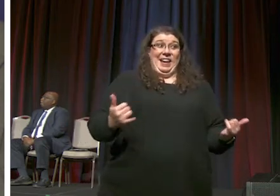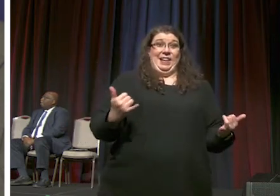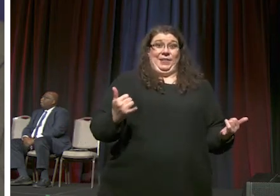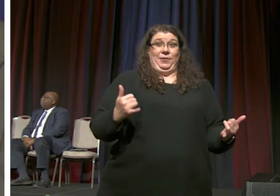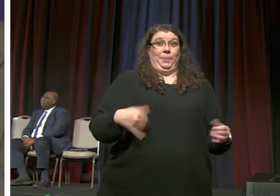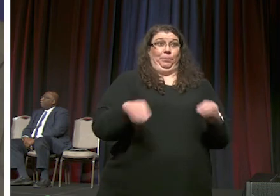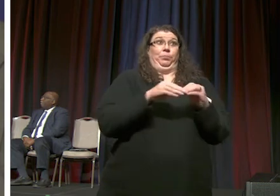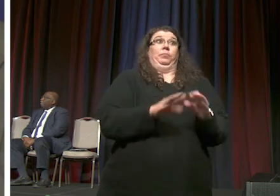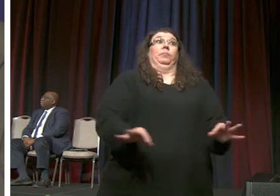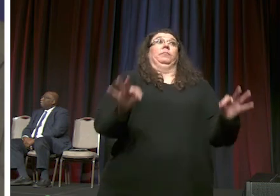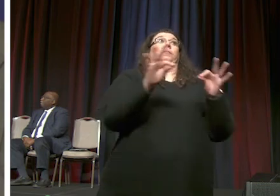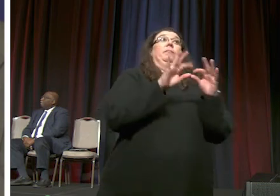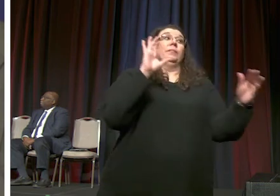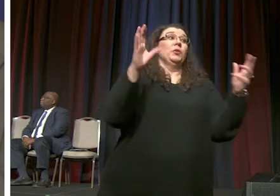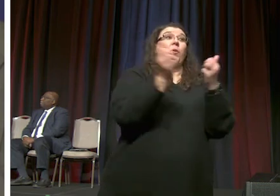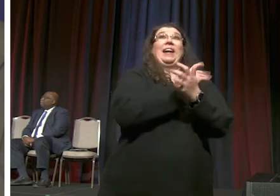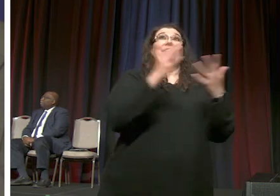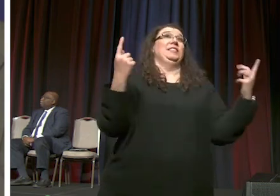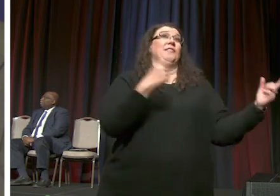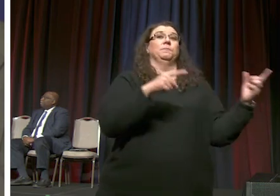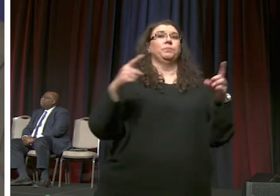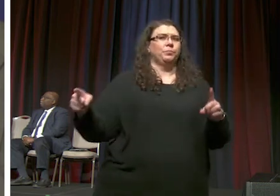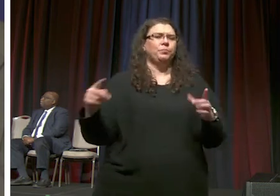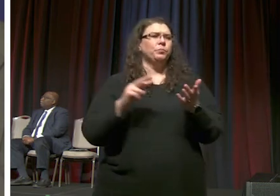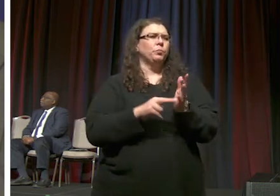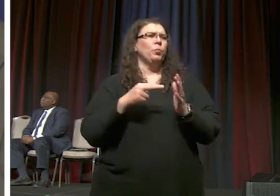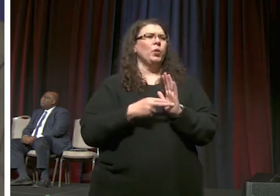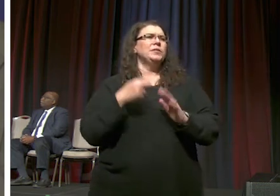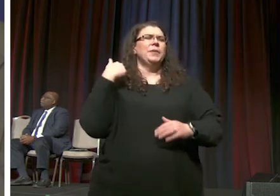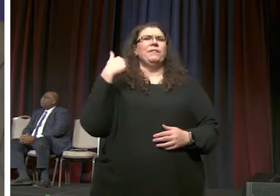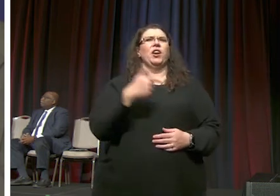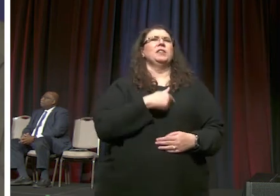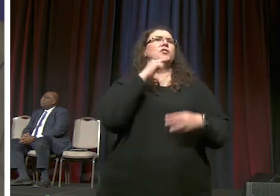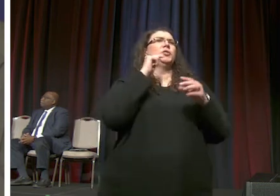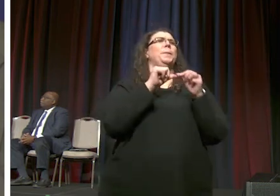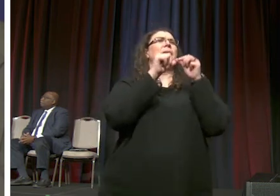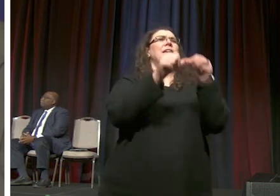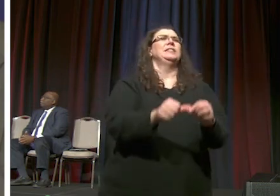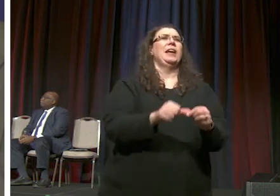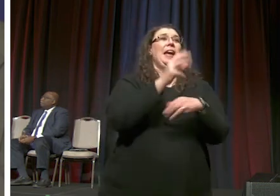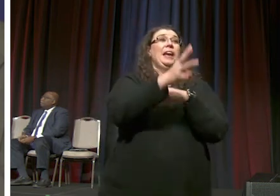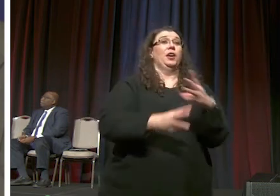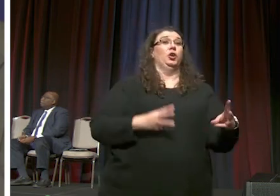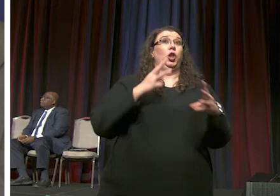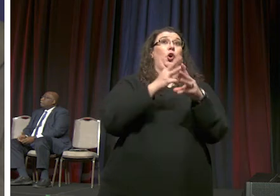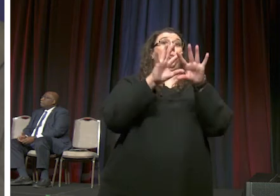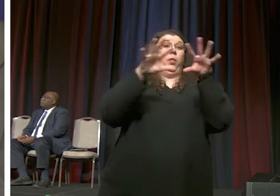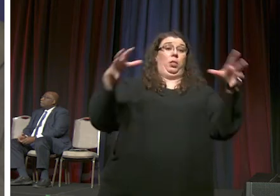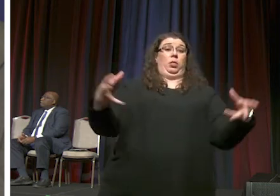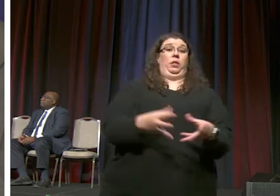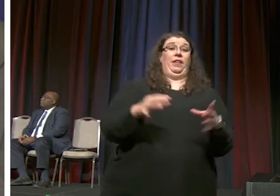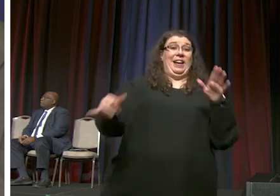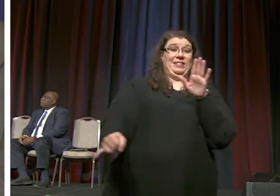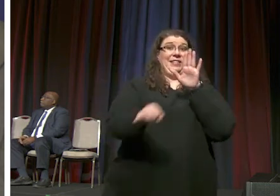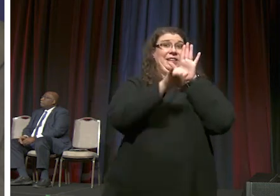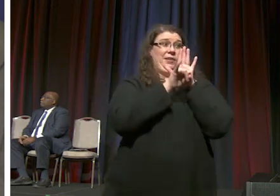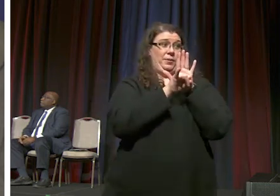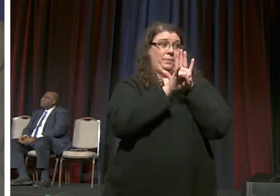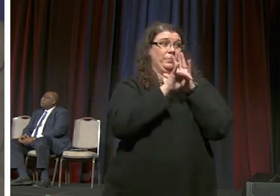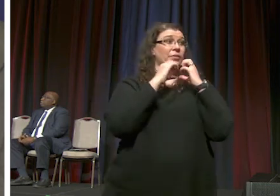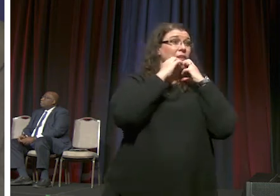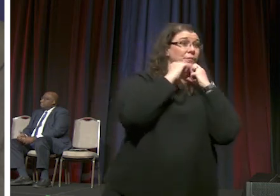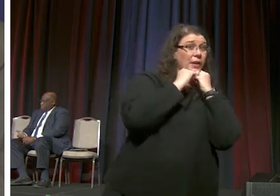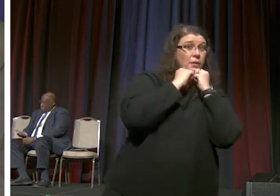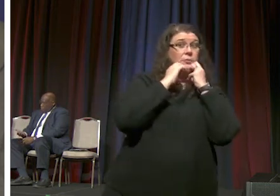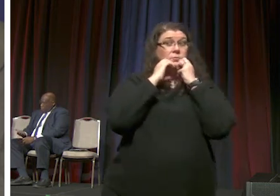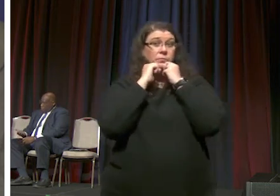everything that's happening what does it mean for us to maintain a global identity that values each other